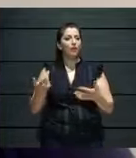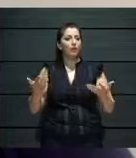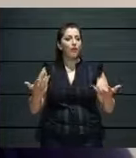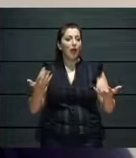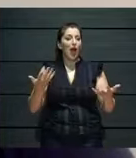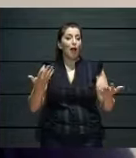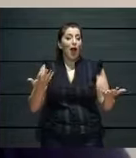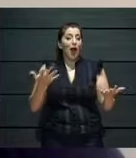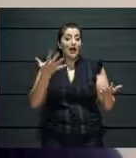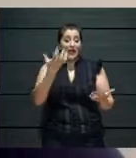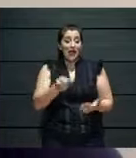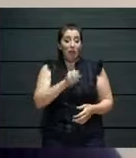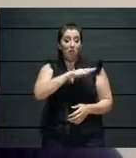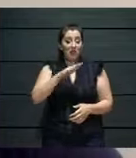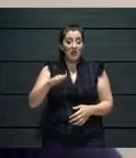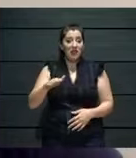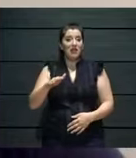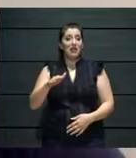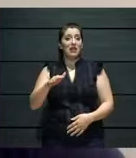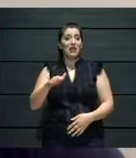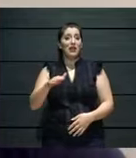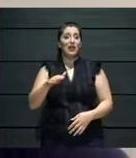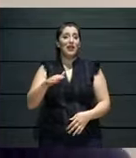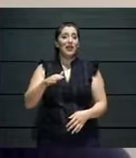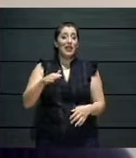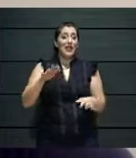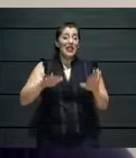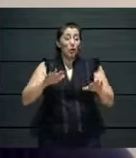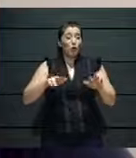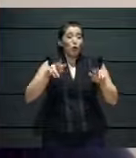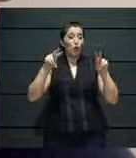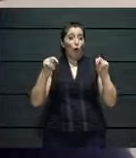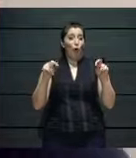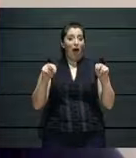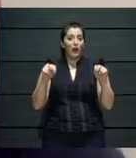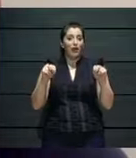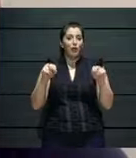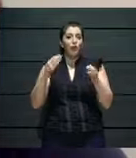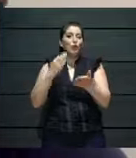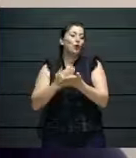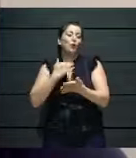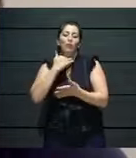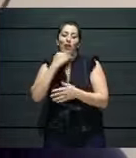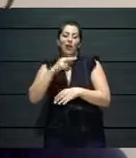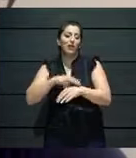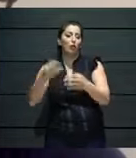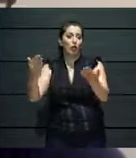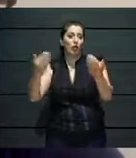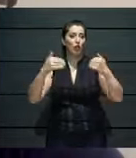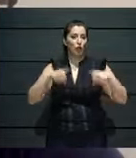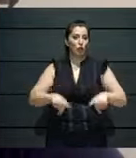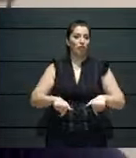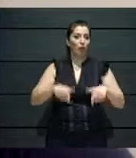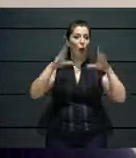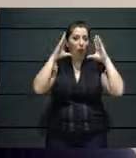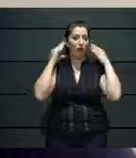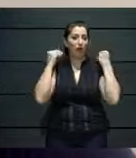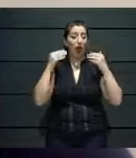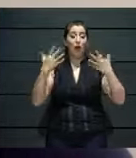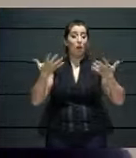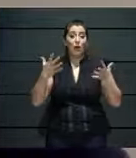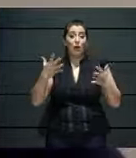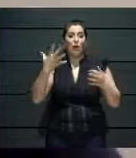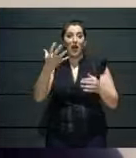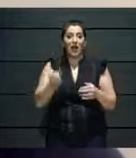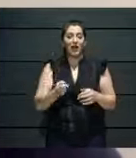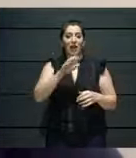Hong Kong and Australia that will never be able to see us live or maybe if they come to Groningen, of course. But that